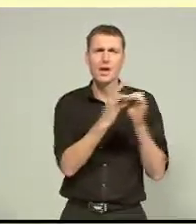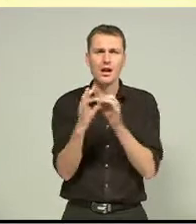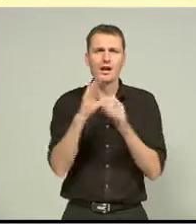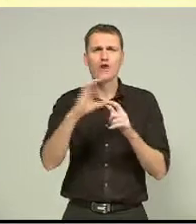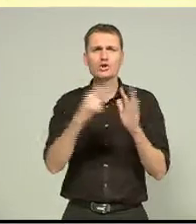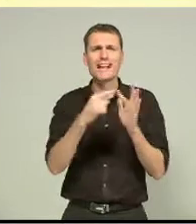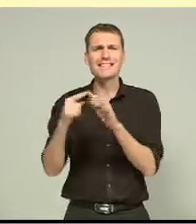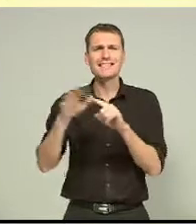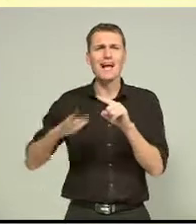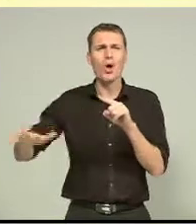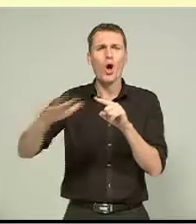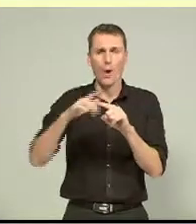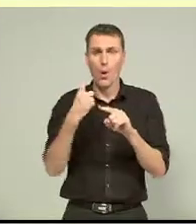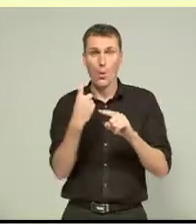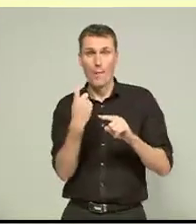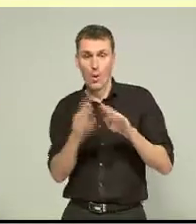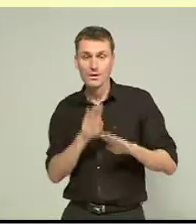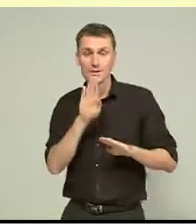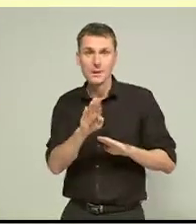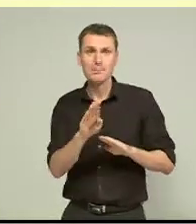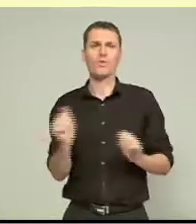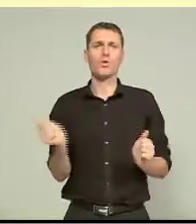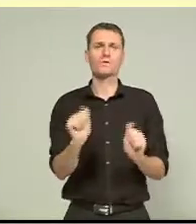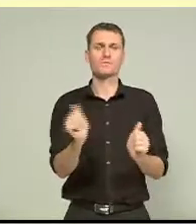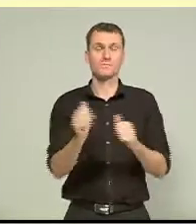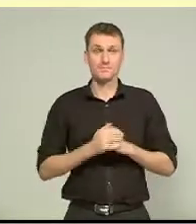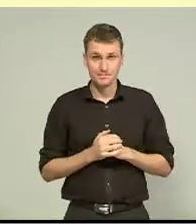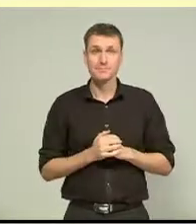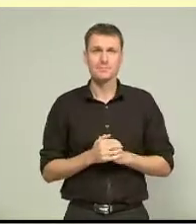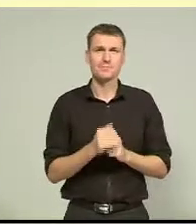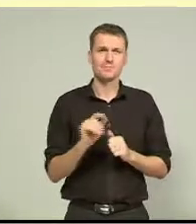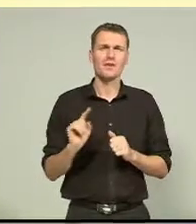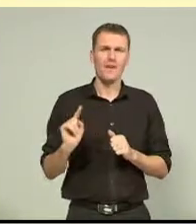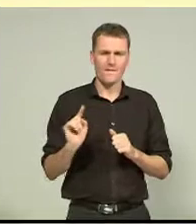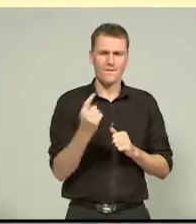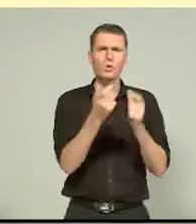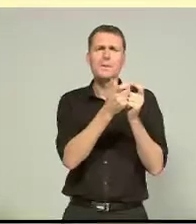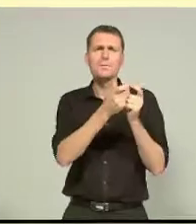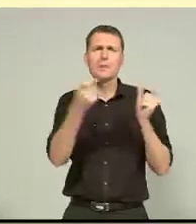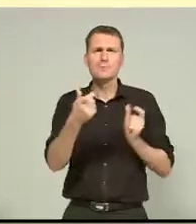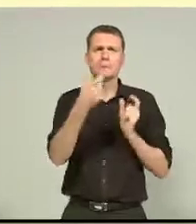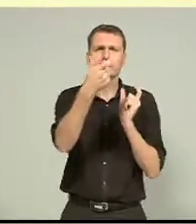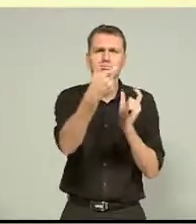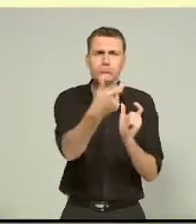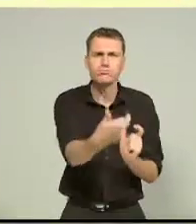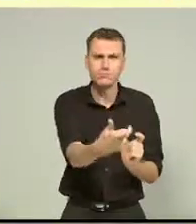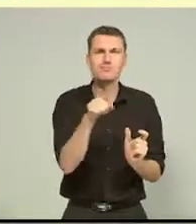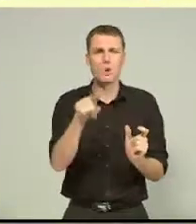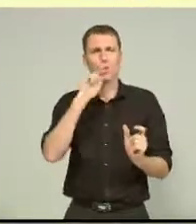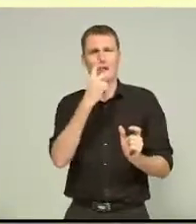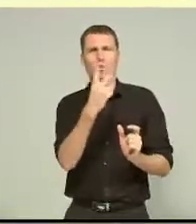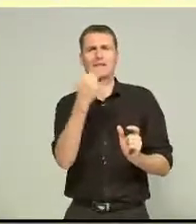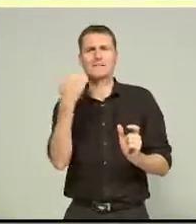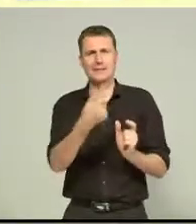suburbs is one step closer to being complete. This is the first of 26 beams being laid on Ferrymead Bridge, a major